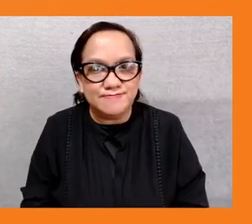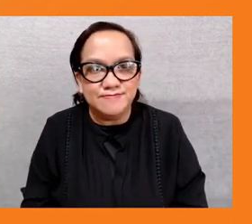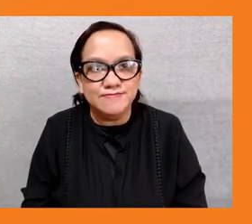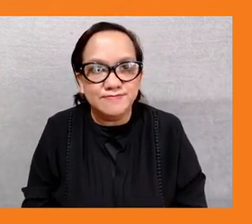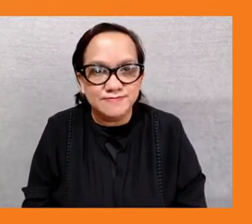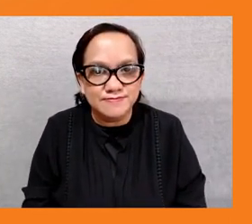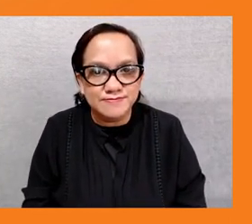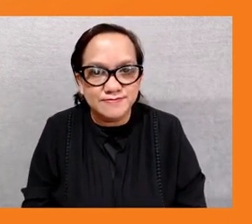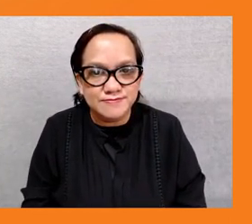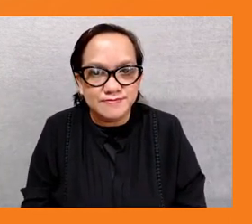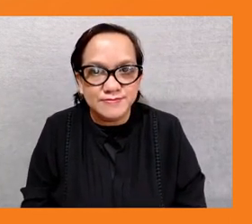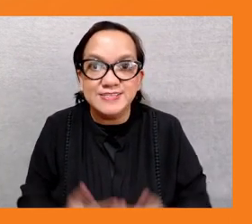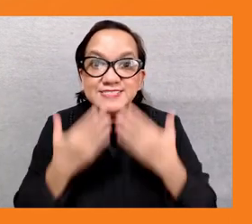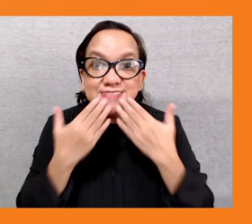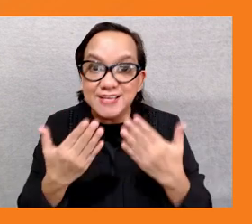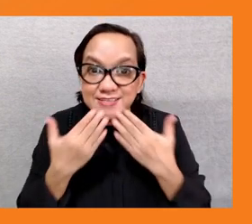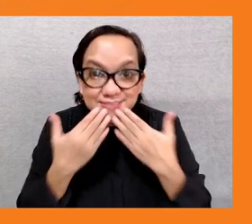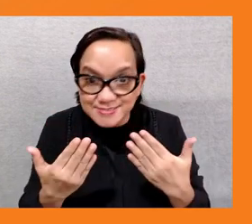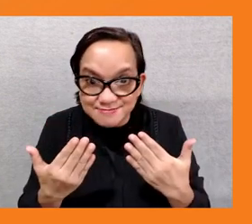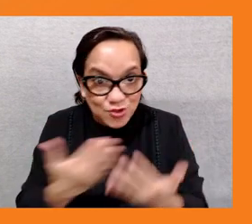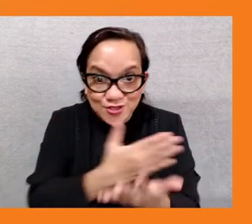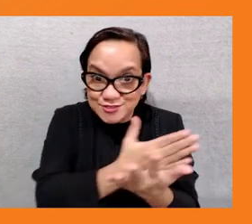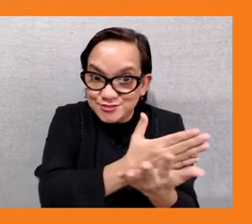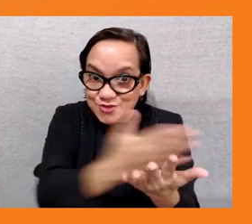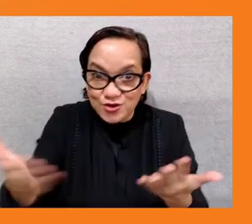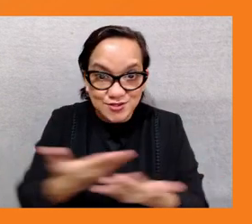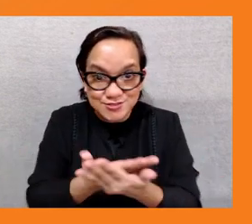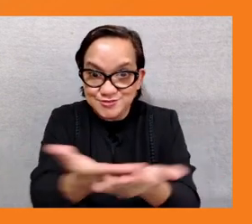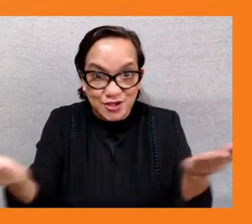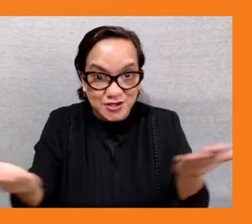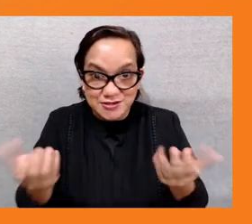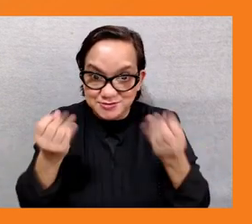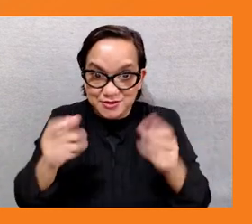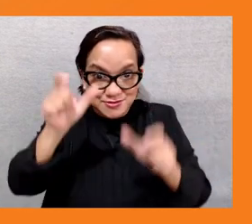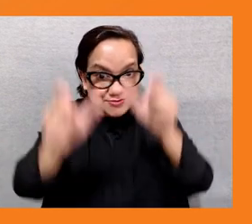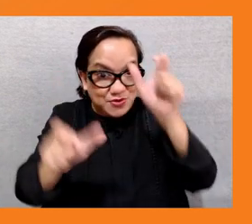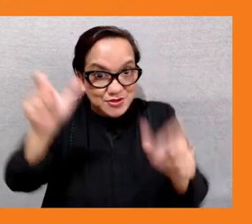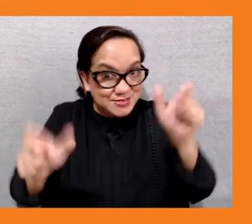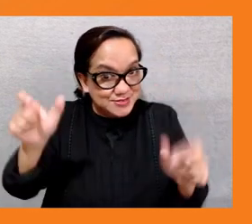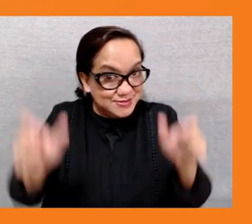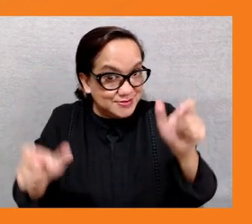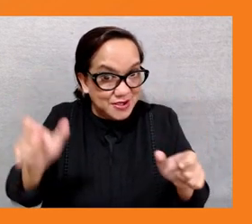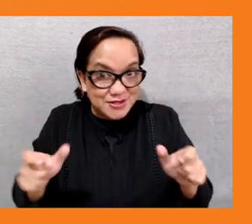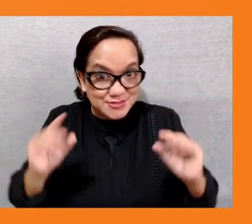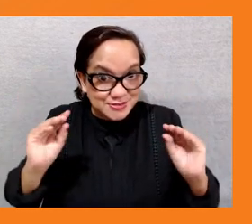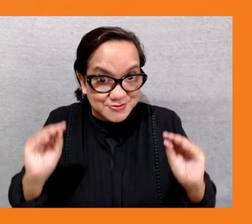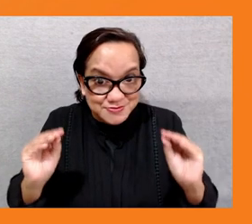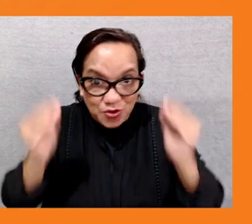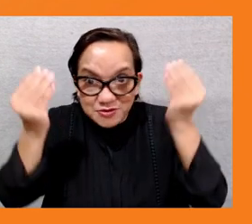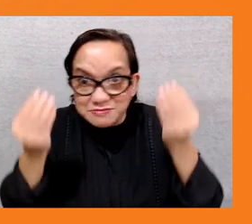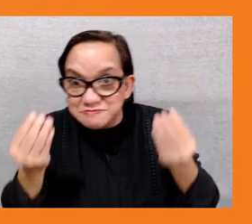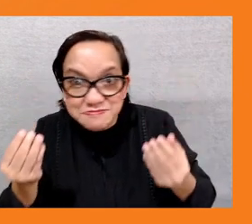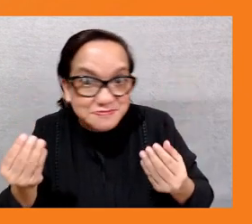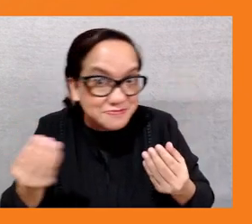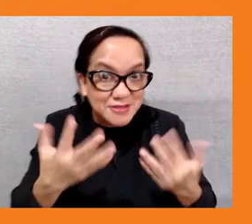much again kate i'm sure a lot of people in the audience might have some questions so don't forget that we have our pigeonhole